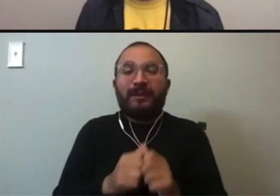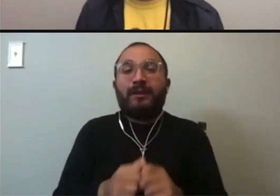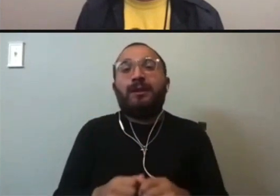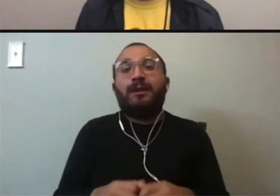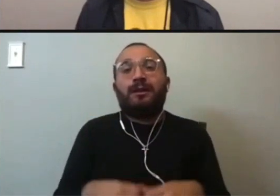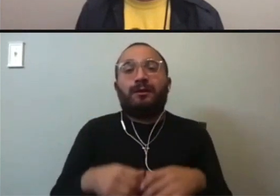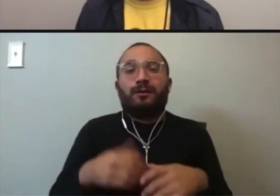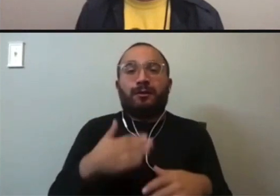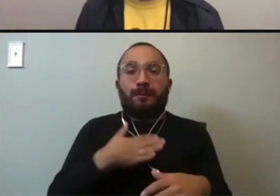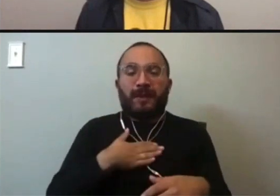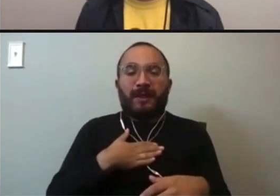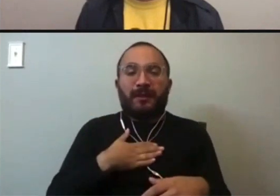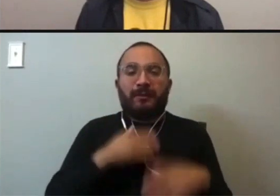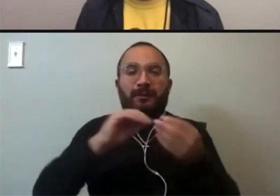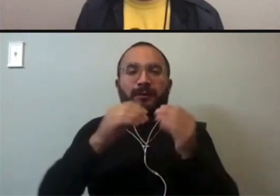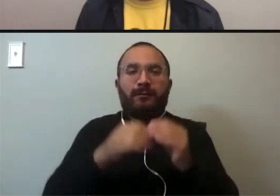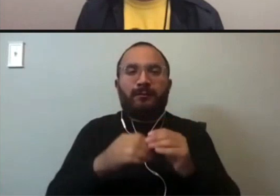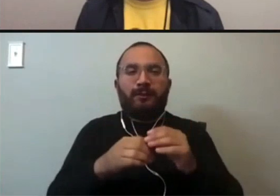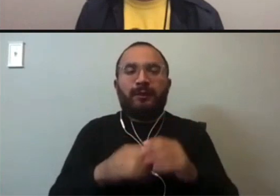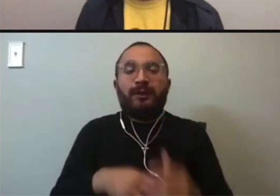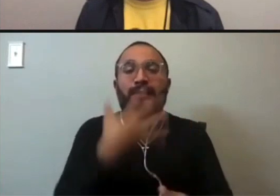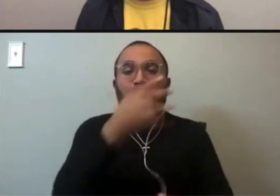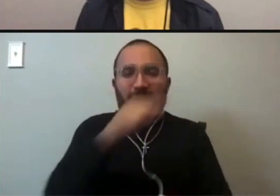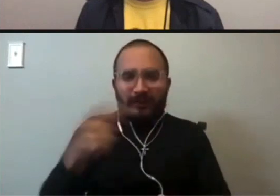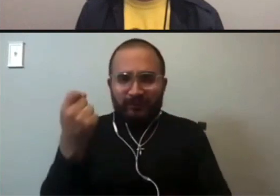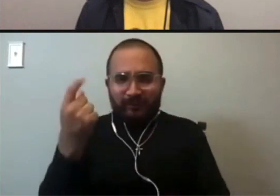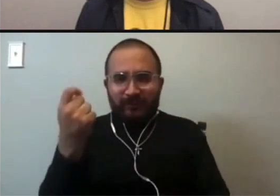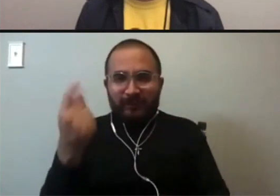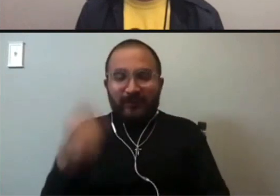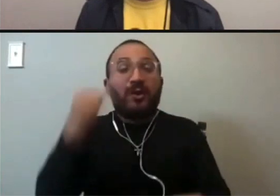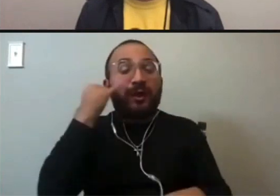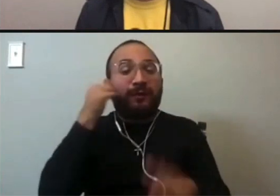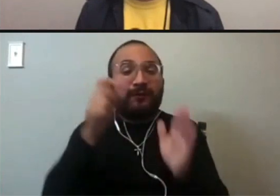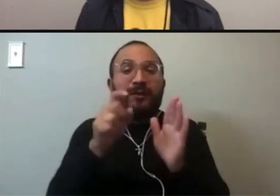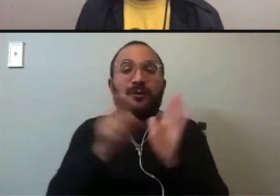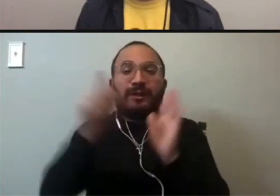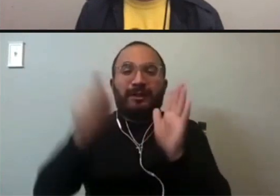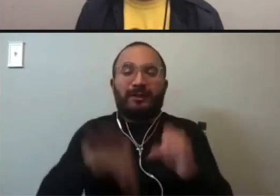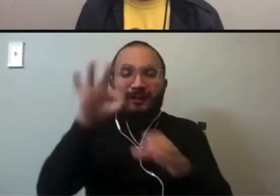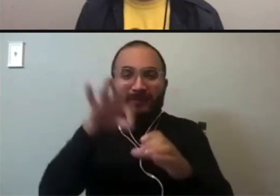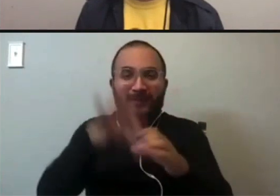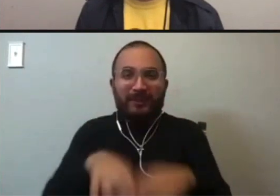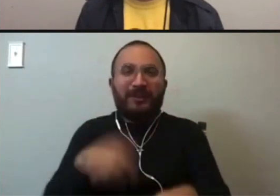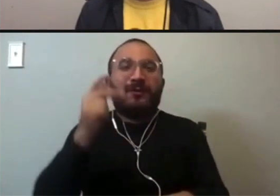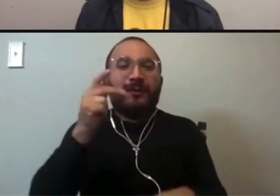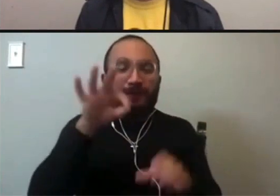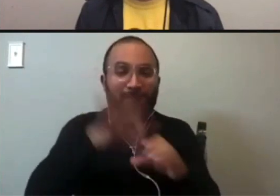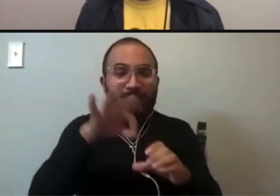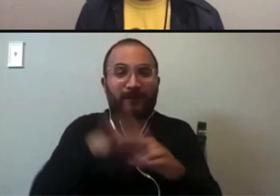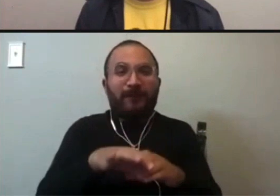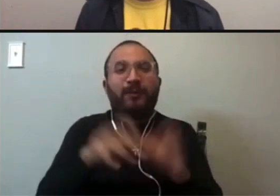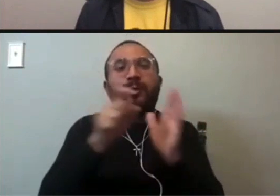on your ballots and they're all statewide seats. And so if you are a voter in Texas, you will vote on the Texas Supreme Court and you will